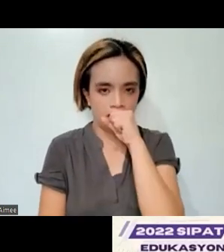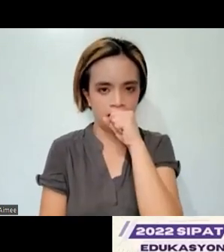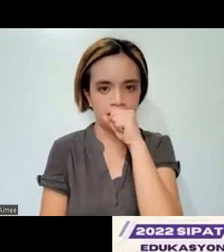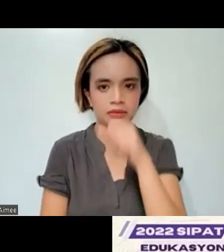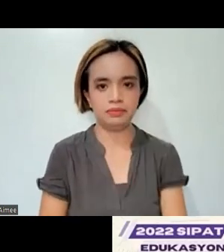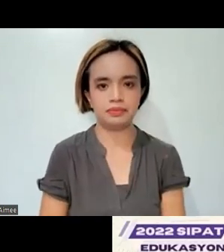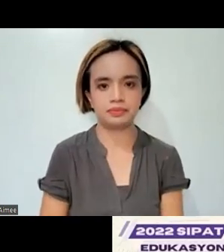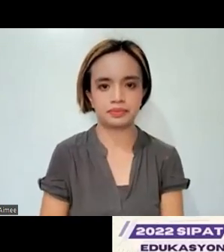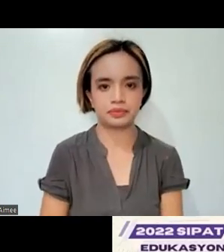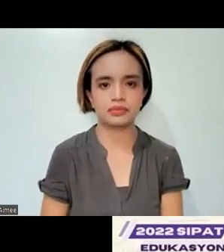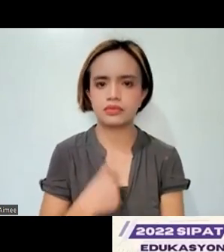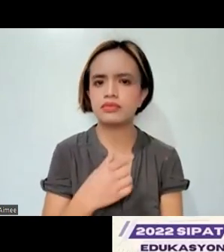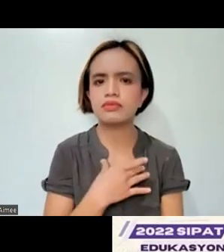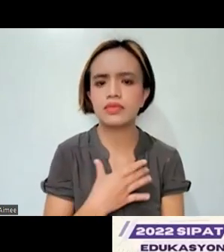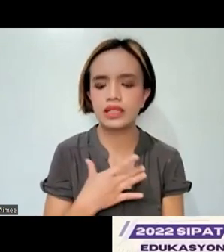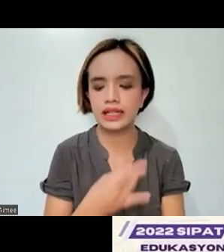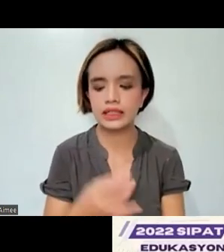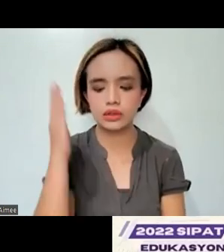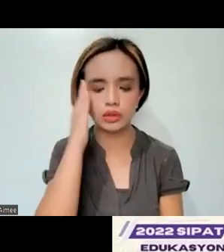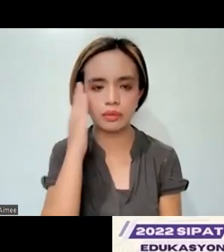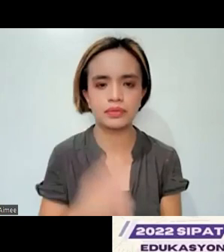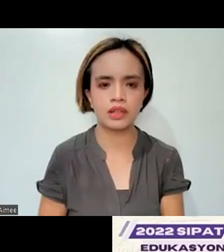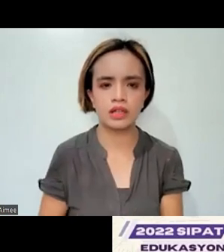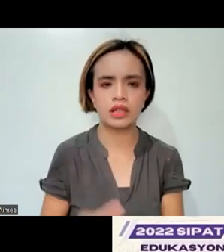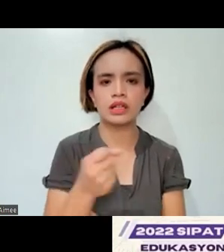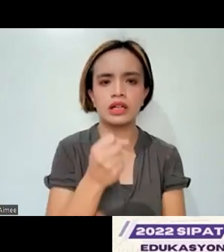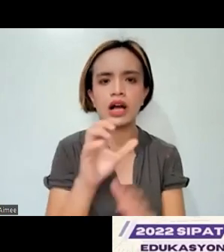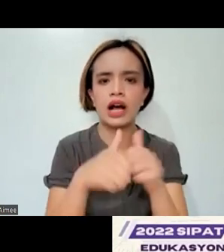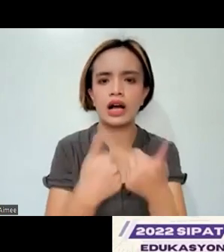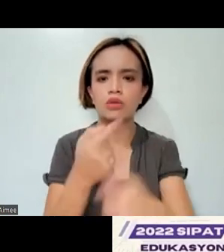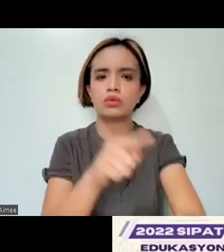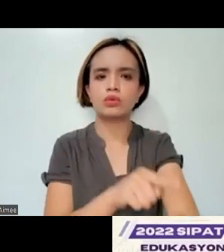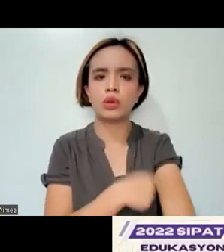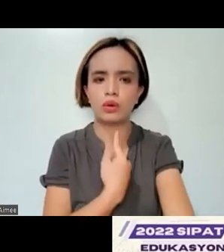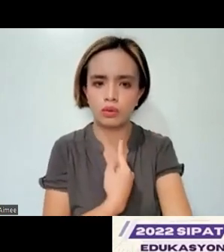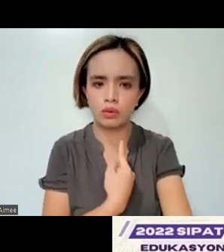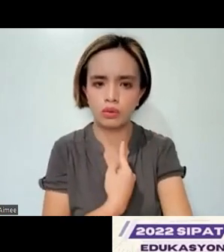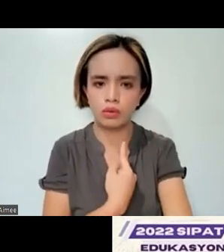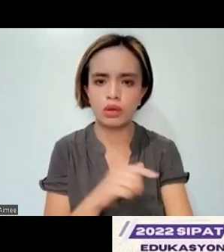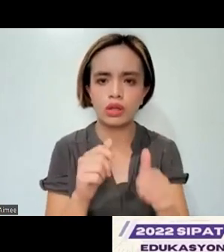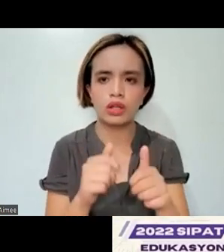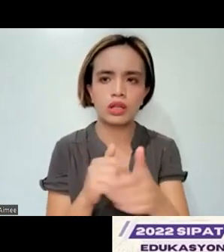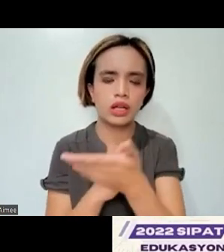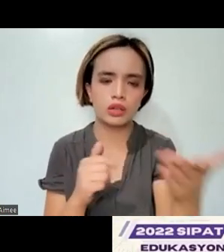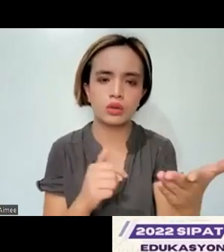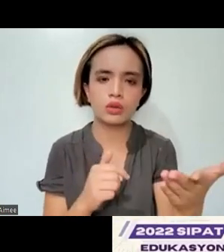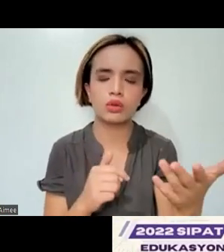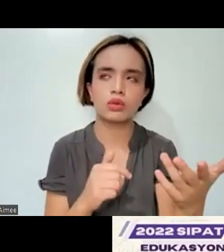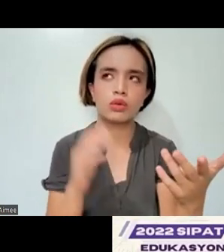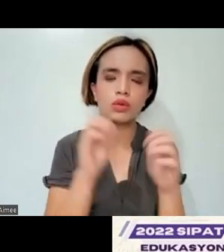I would like to find out how long did it take you to get to the point of determining three